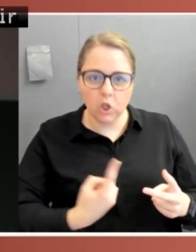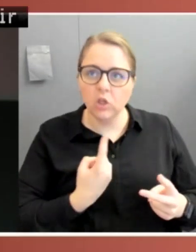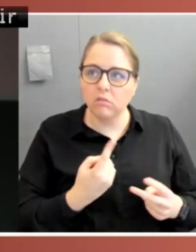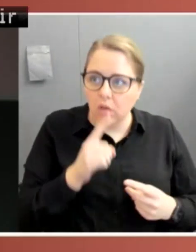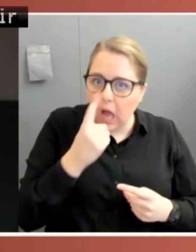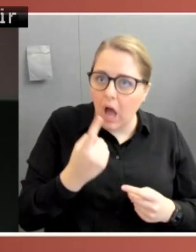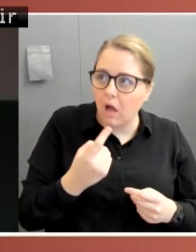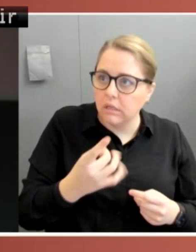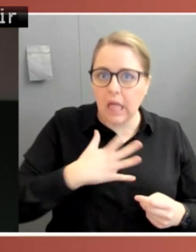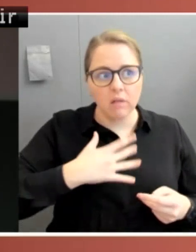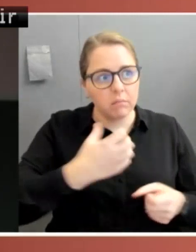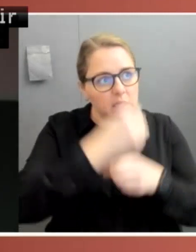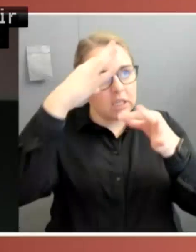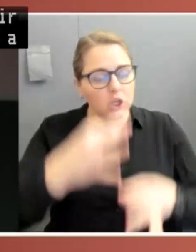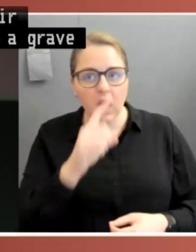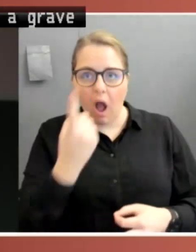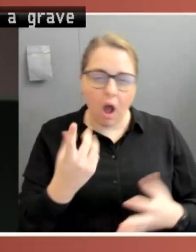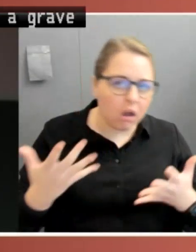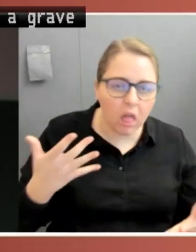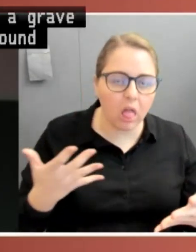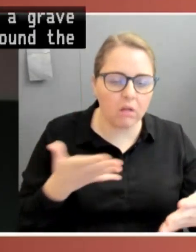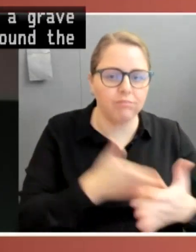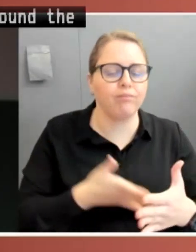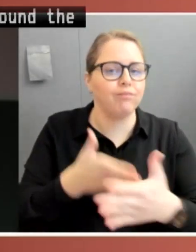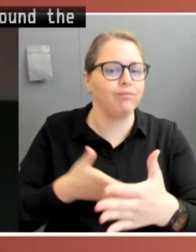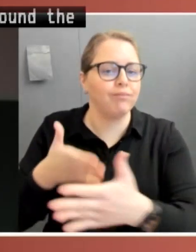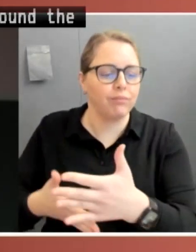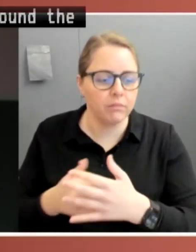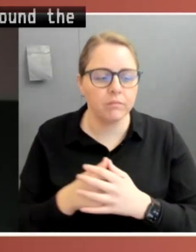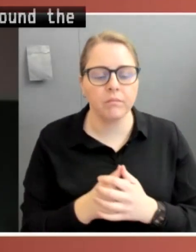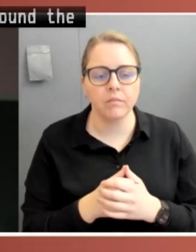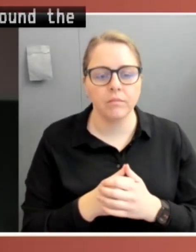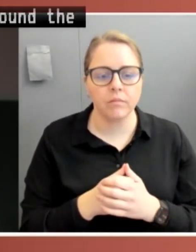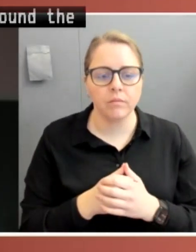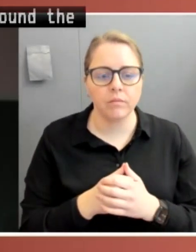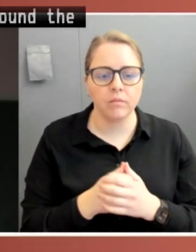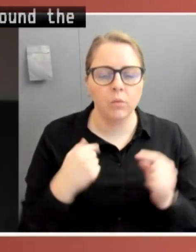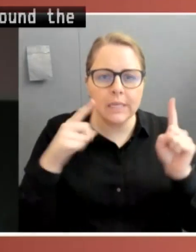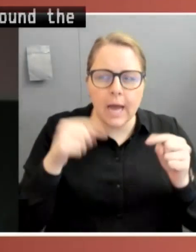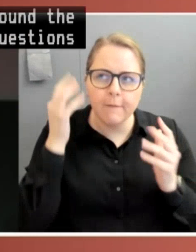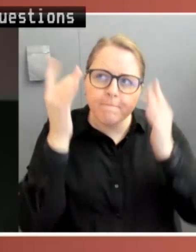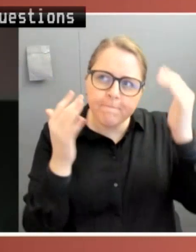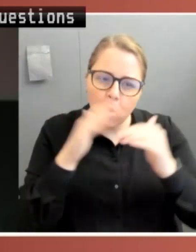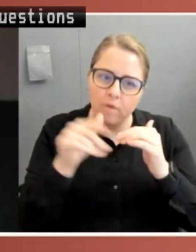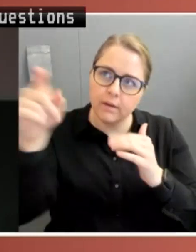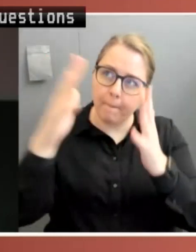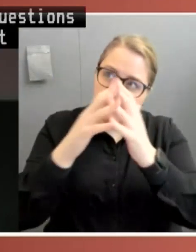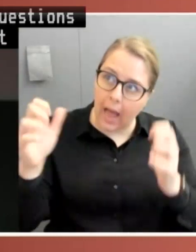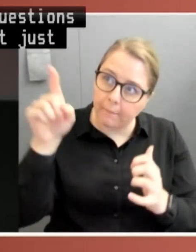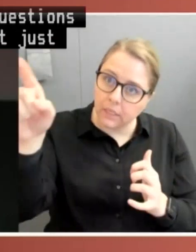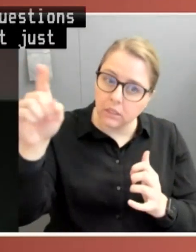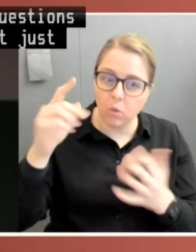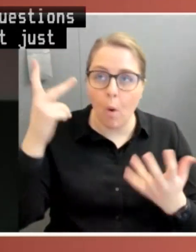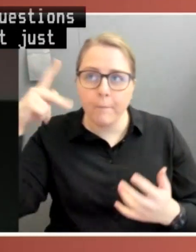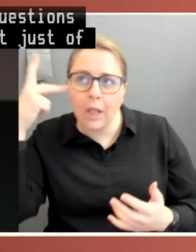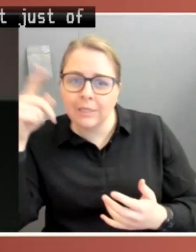government around the world. And it raised big questions about what was the role, not just of our leaders, but of our parliament. What should parliament